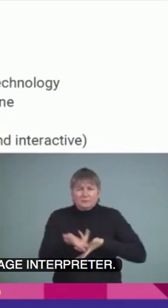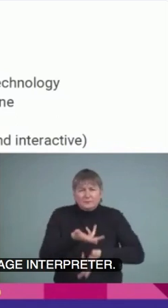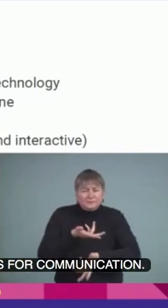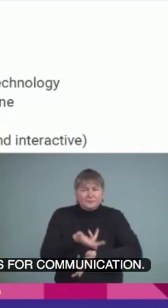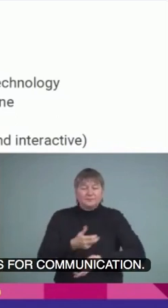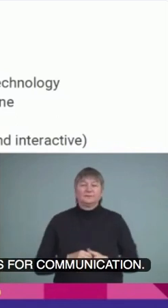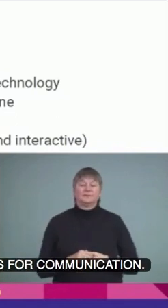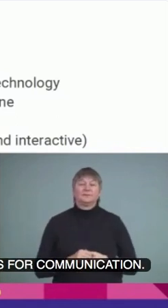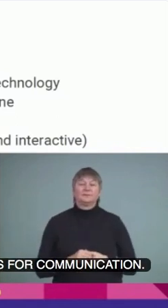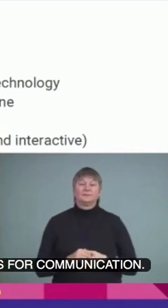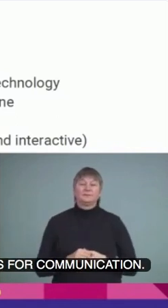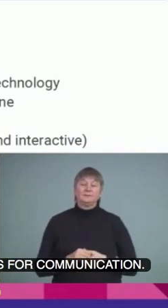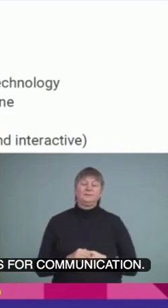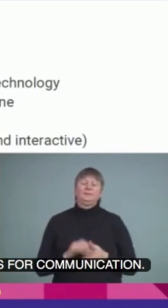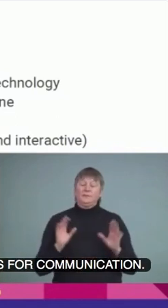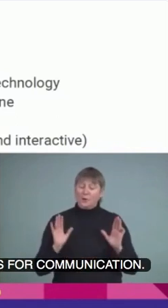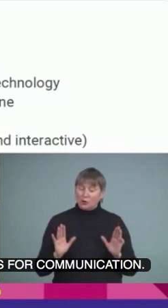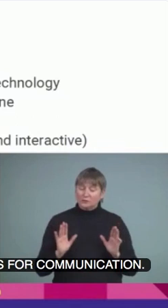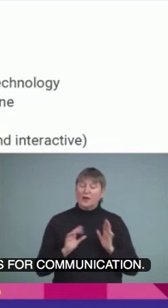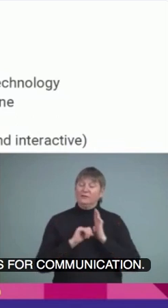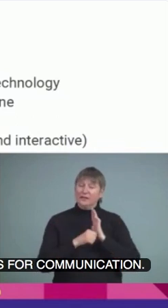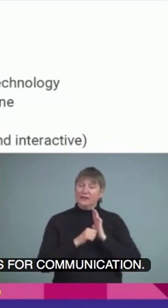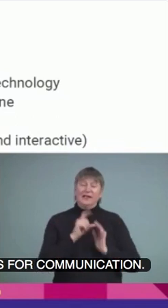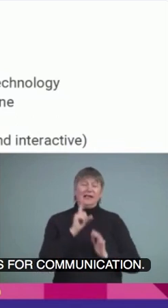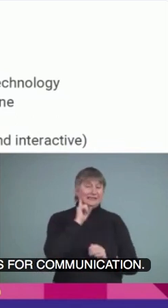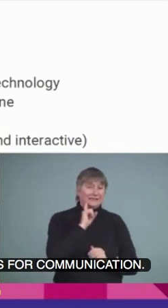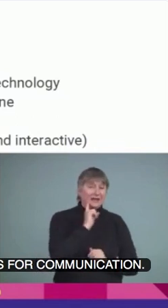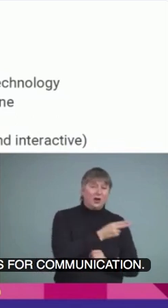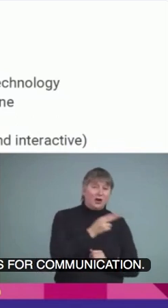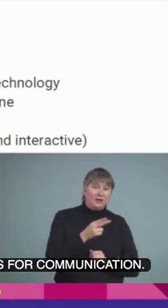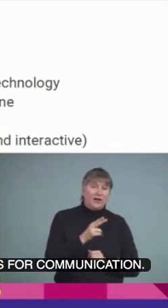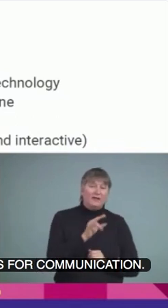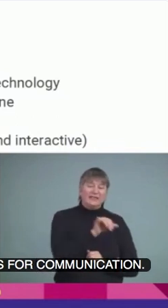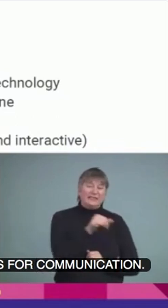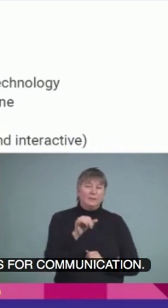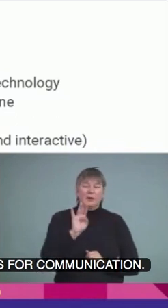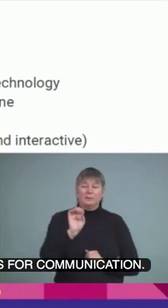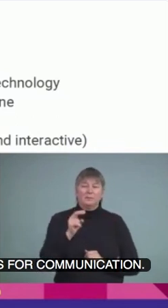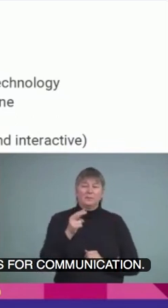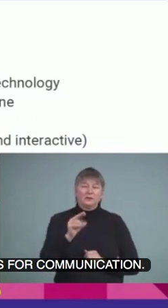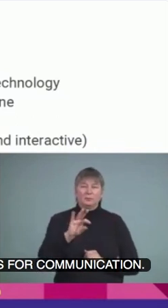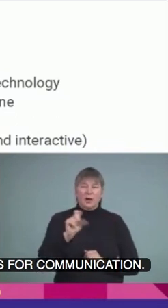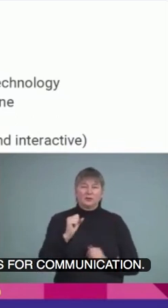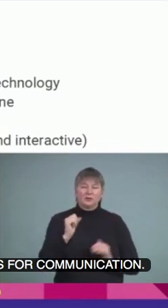And also, want to say that deaf and hard of hearing children, they have similar benchmarks for language acquisition.